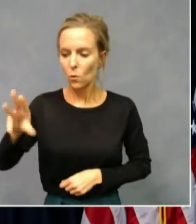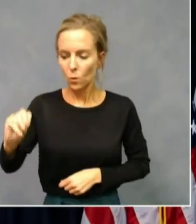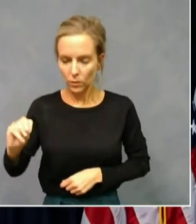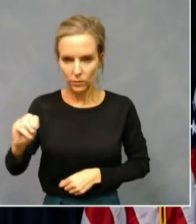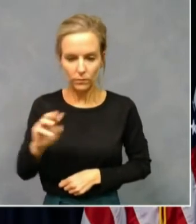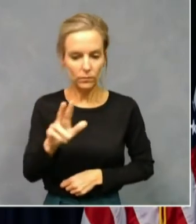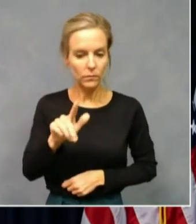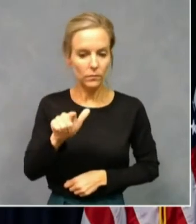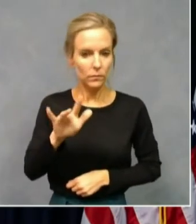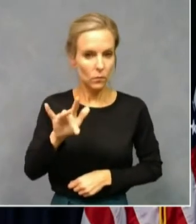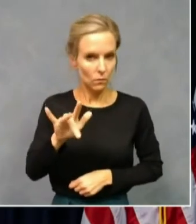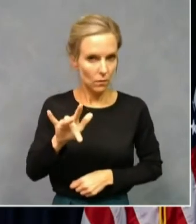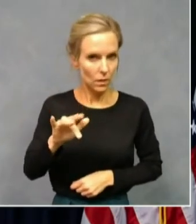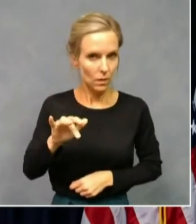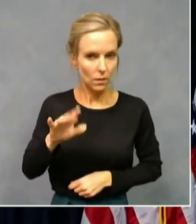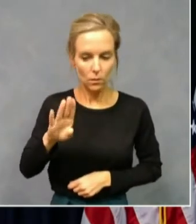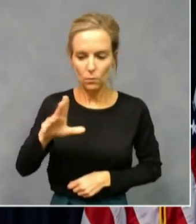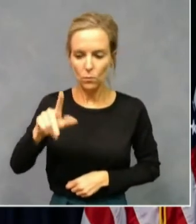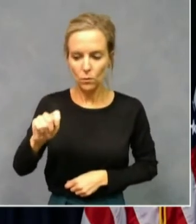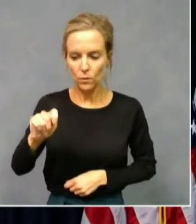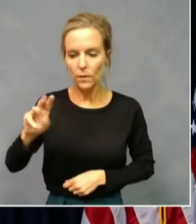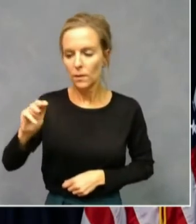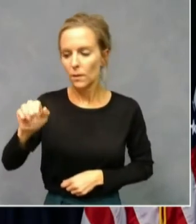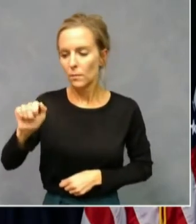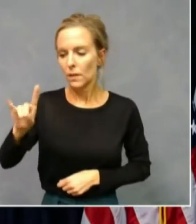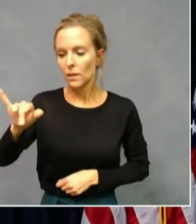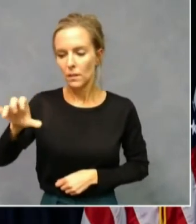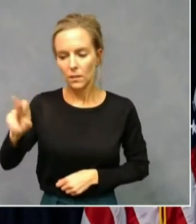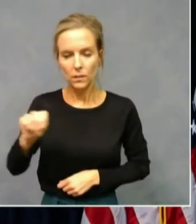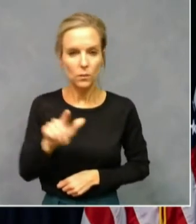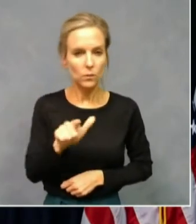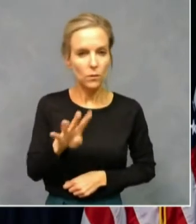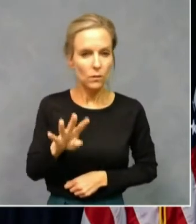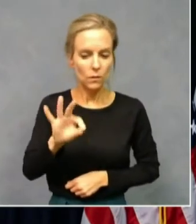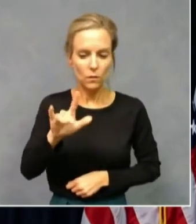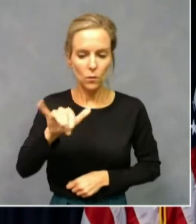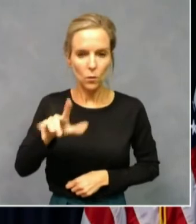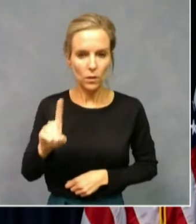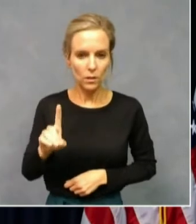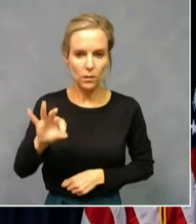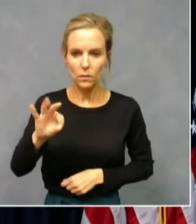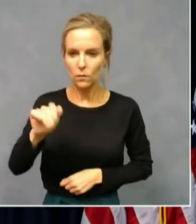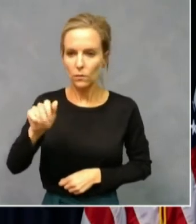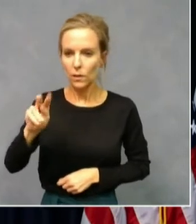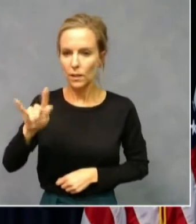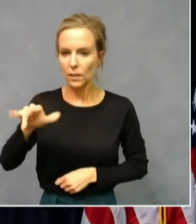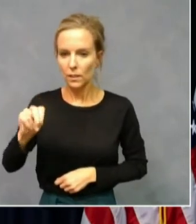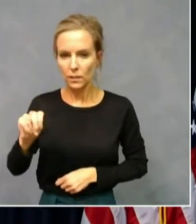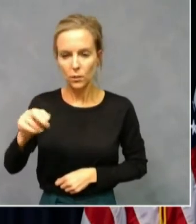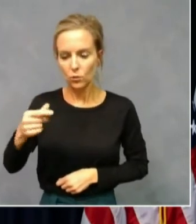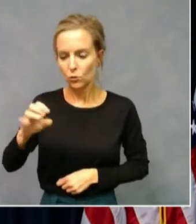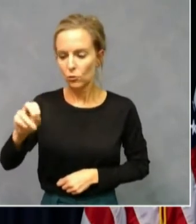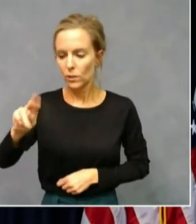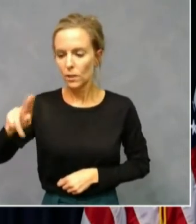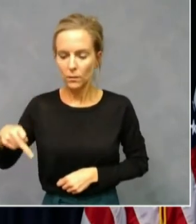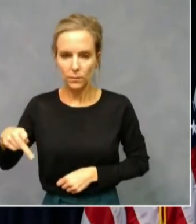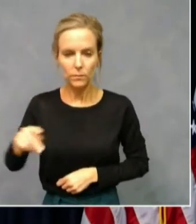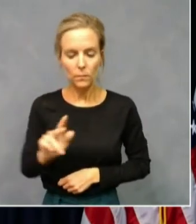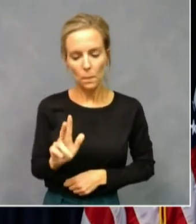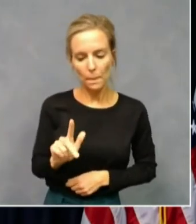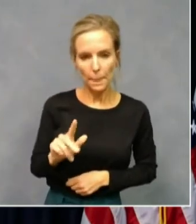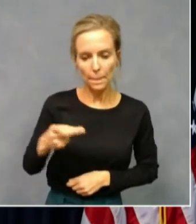in Bullitt and Madison, 24 in Floyd, Franklin, and Greenup, 23 in Henderson,